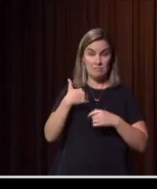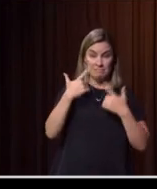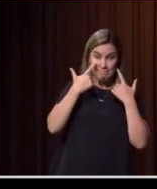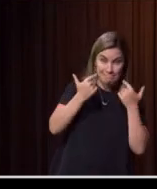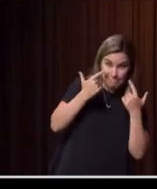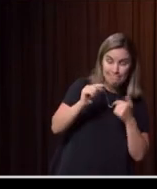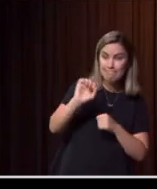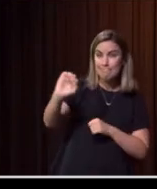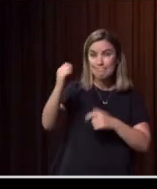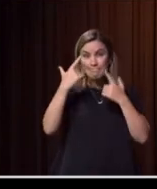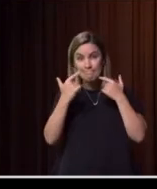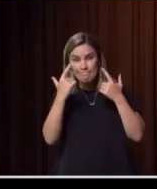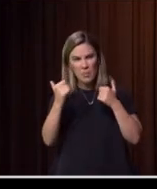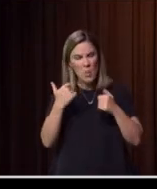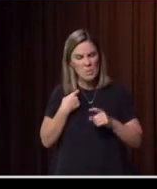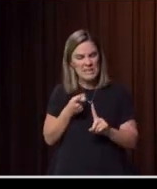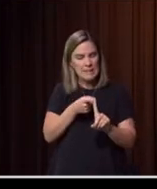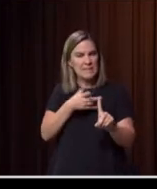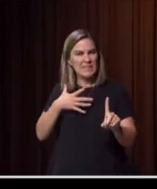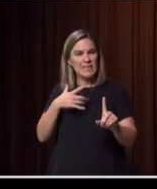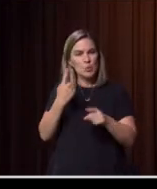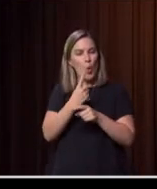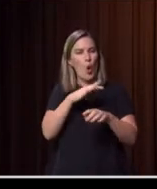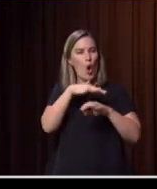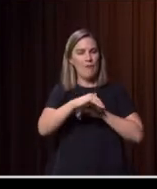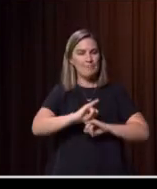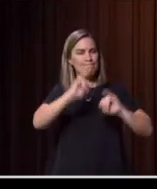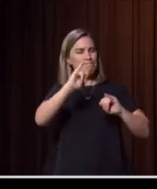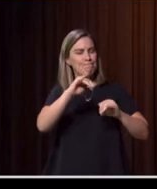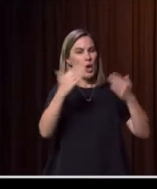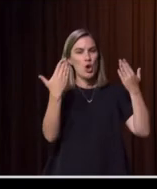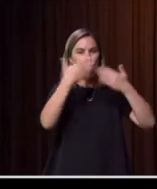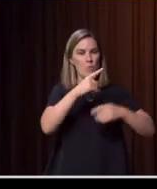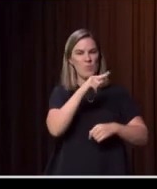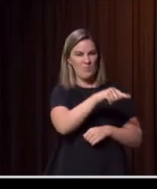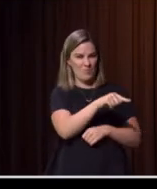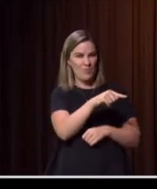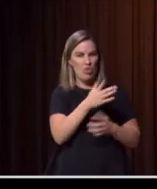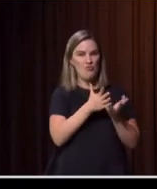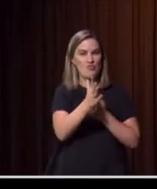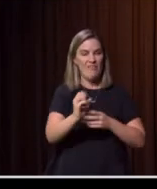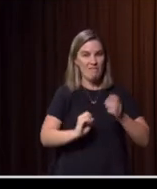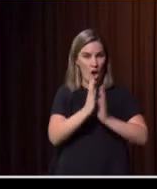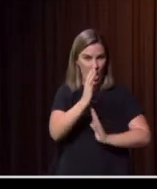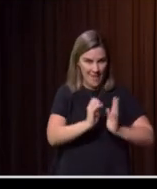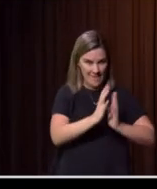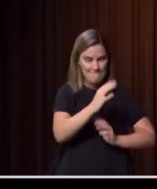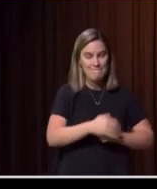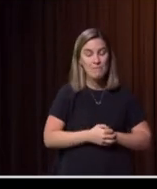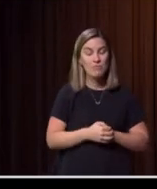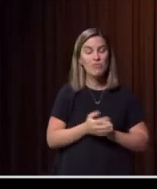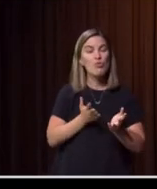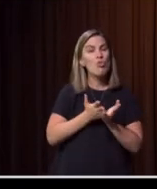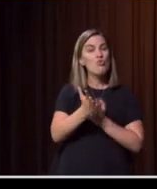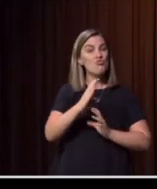phone call. We were, we were reflecting on a particularly traumatic event during the fires and partway through the conversation, he indicated to me